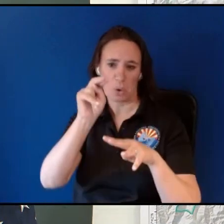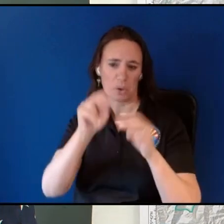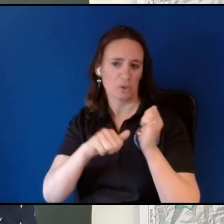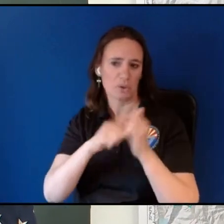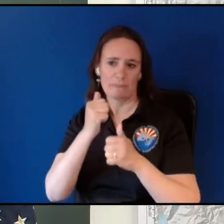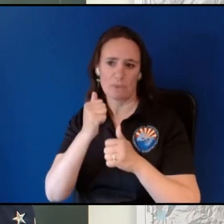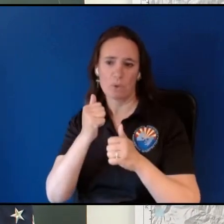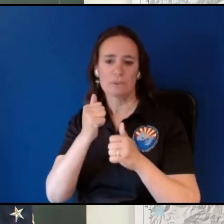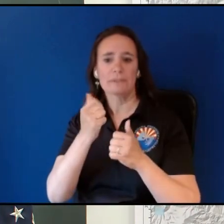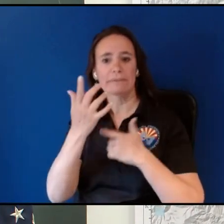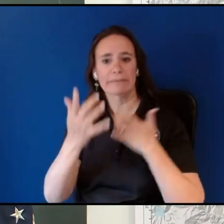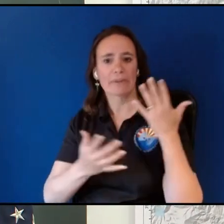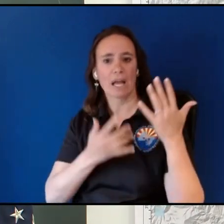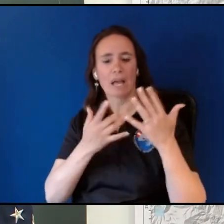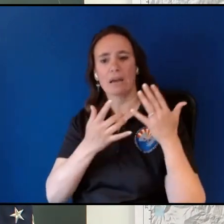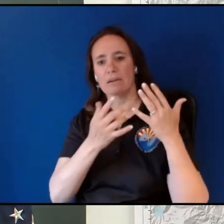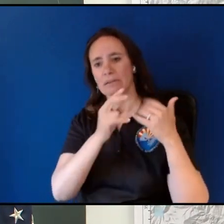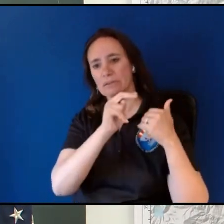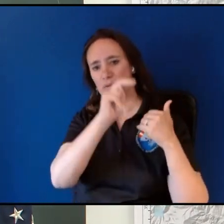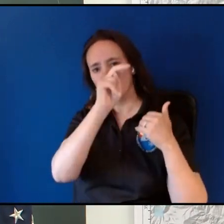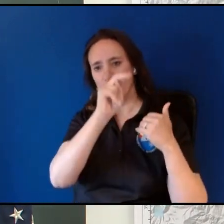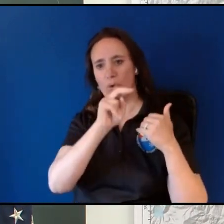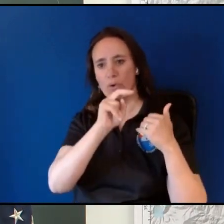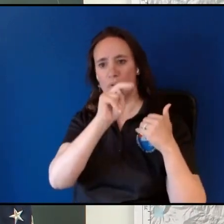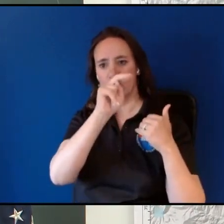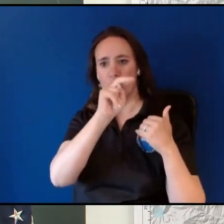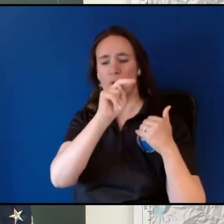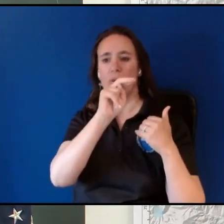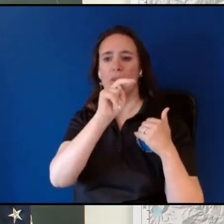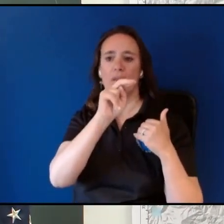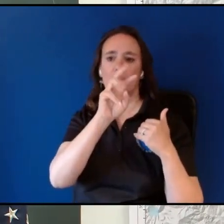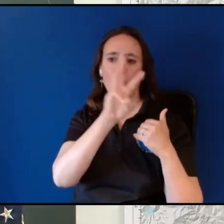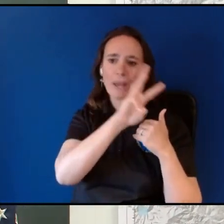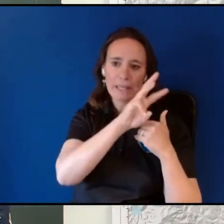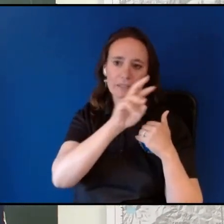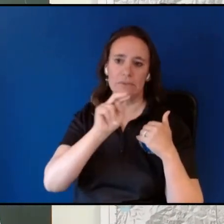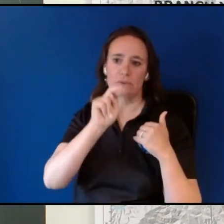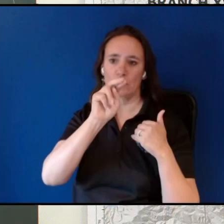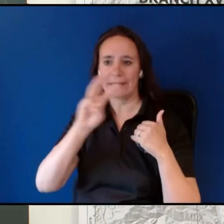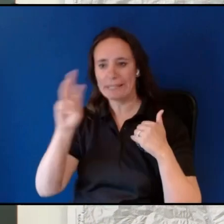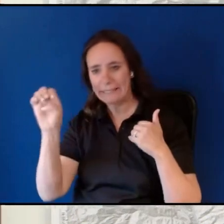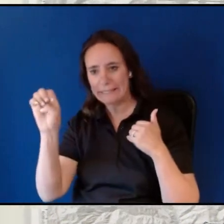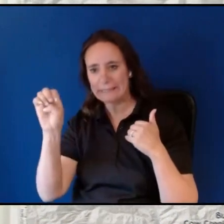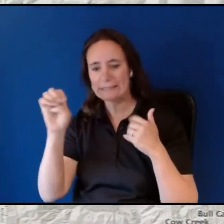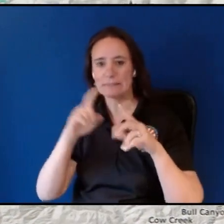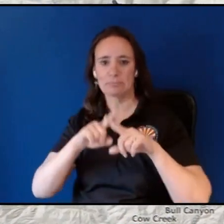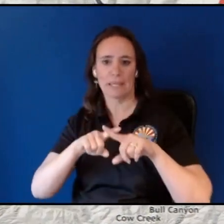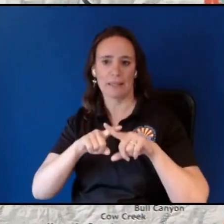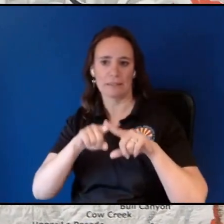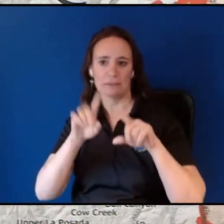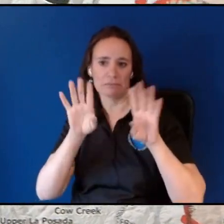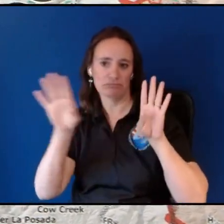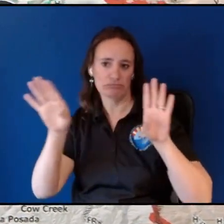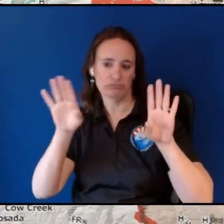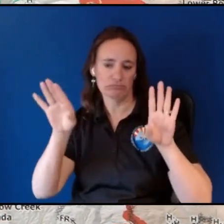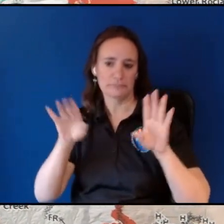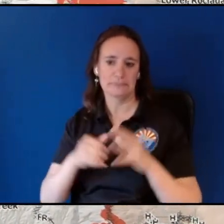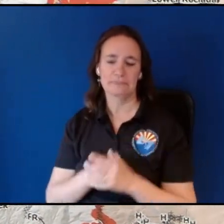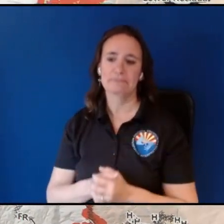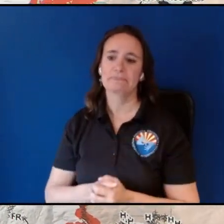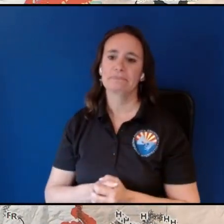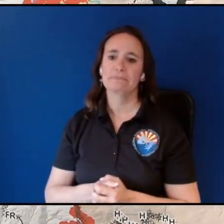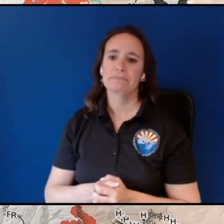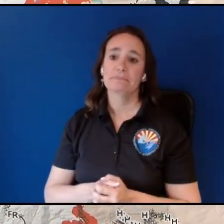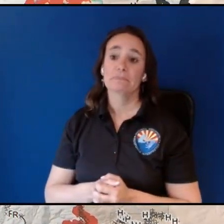northwest or northeast wind if you're on the east side of the fire humidities last night